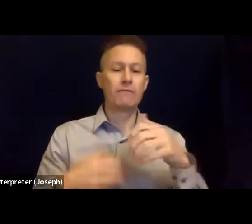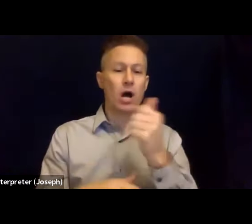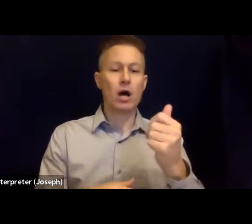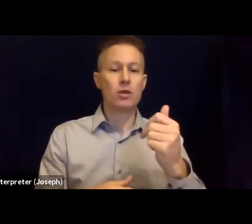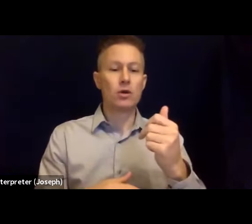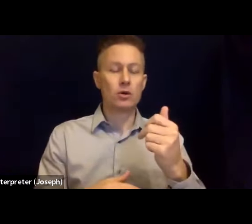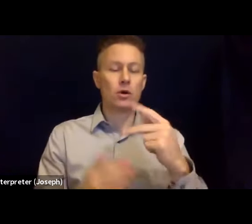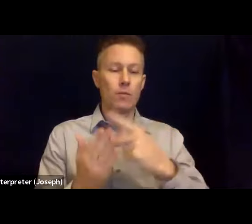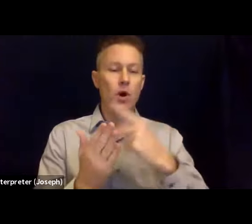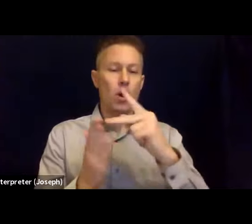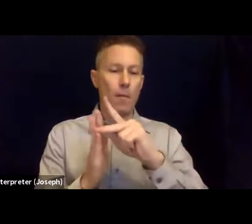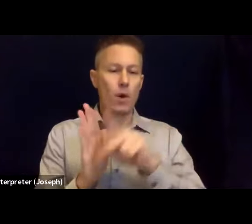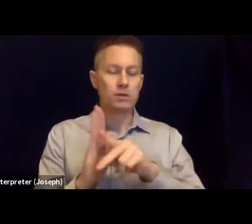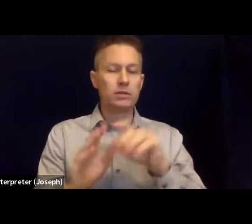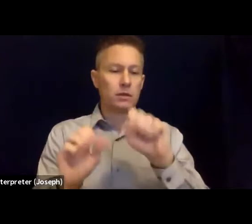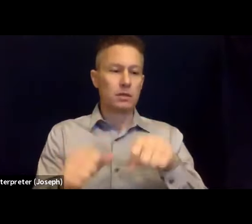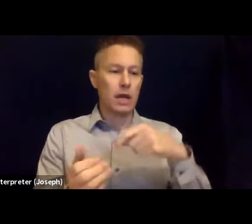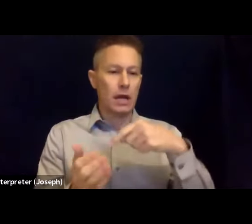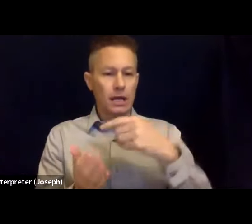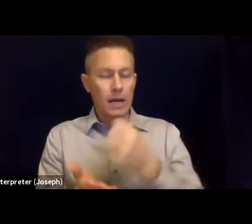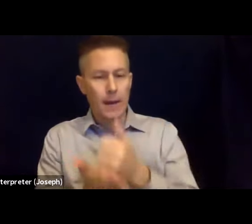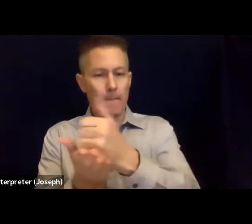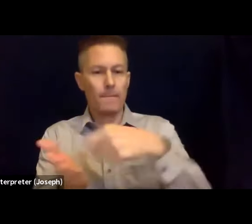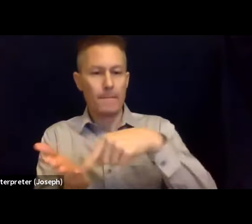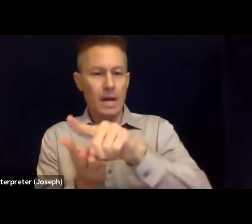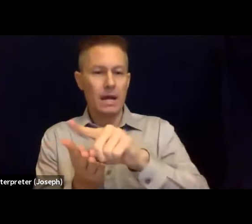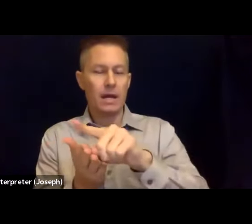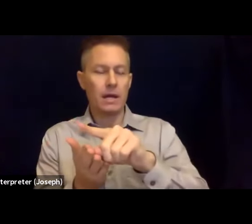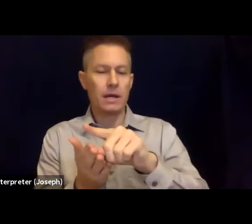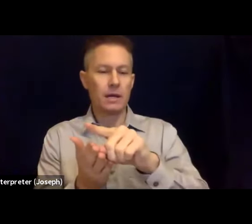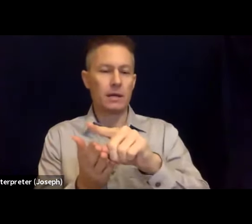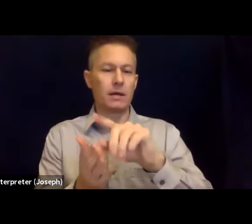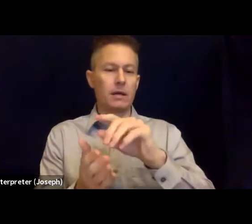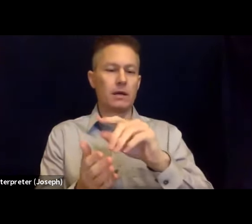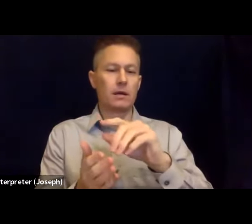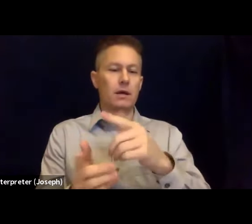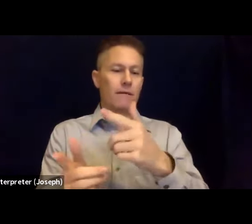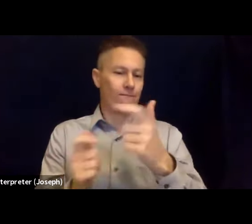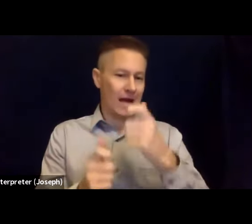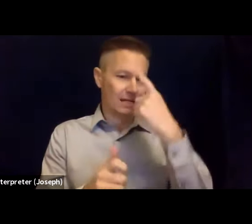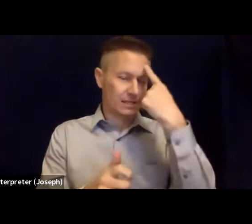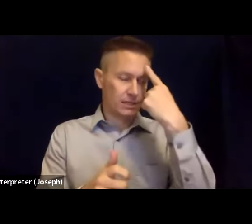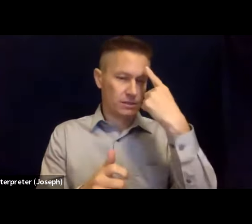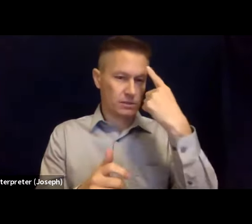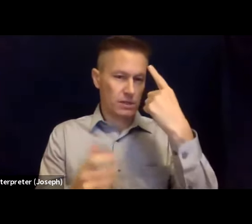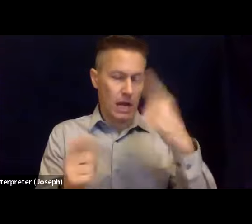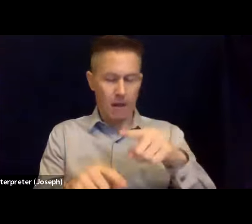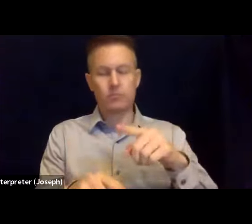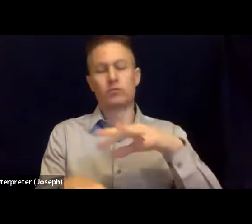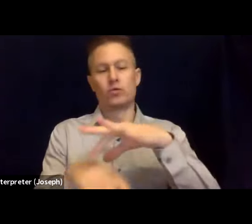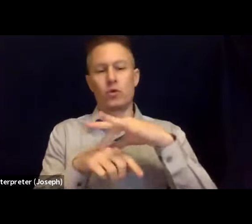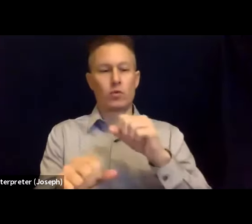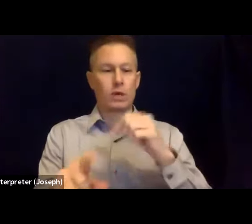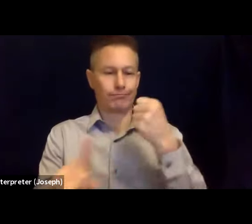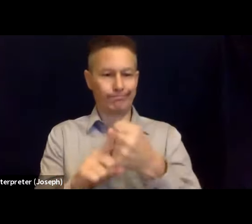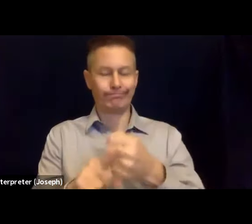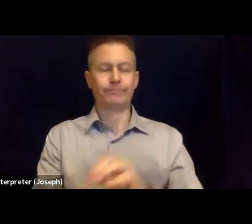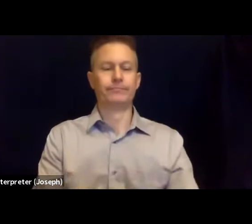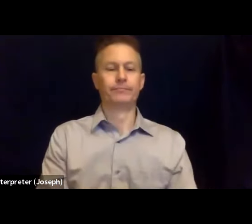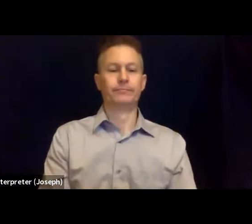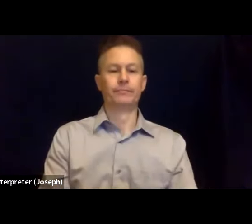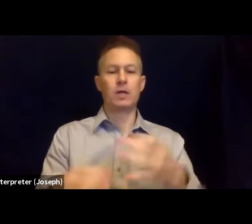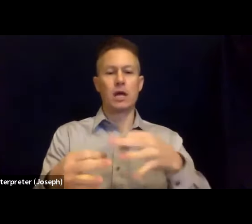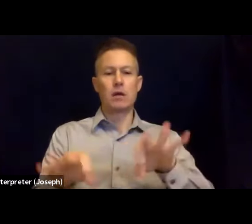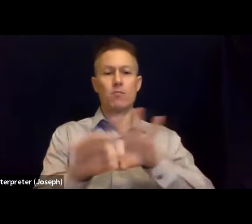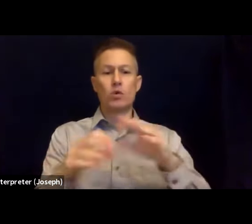faster and help us out with earthquakes striking. As part of our preparation, it's important to have hard copies of